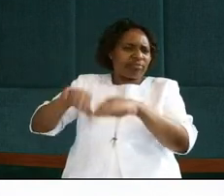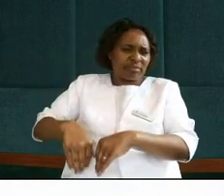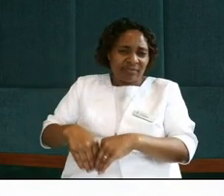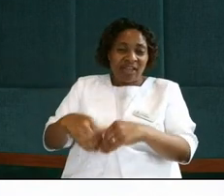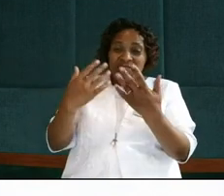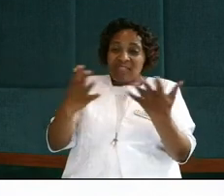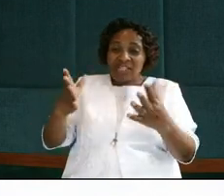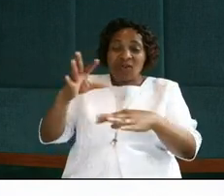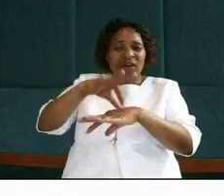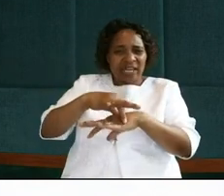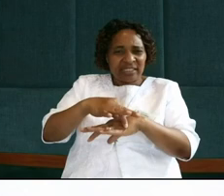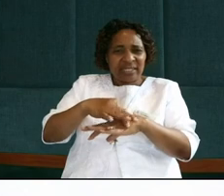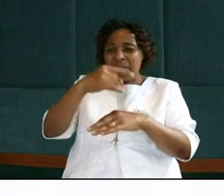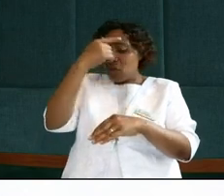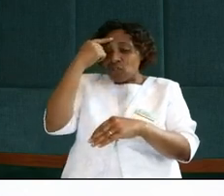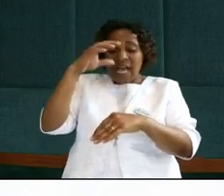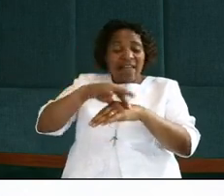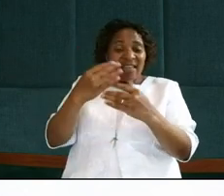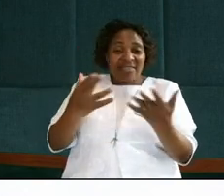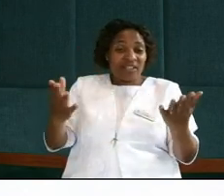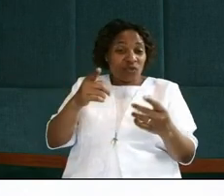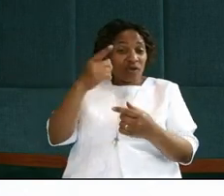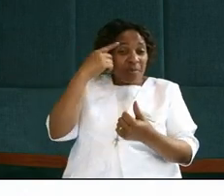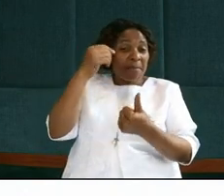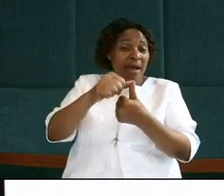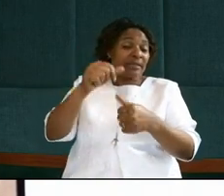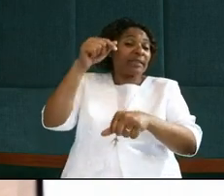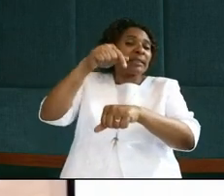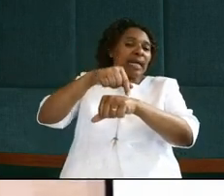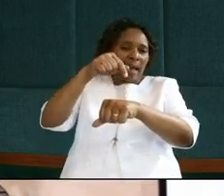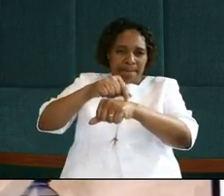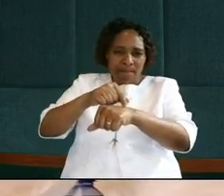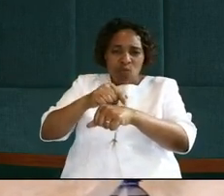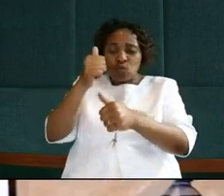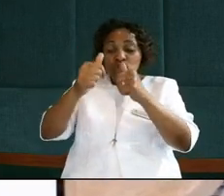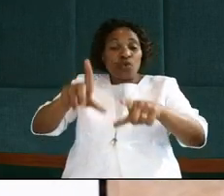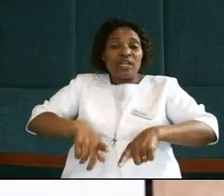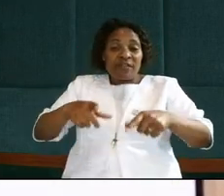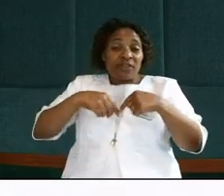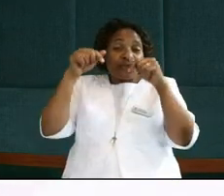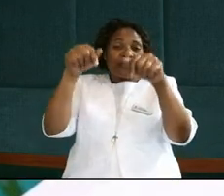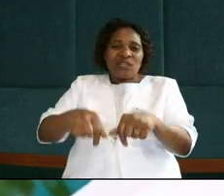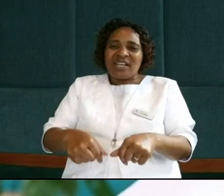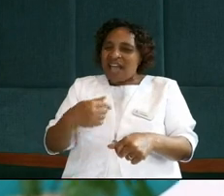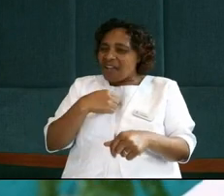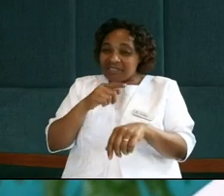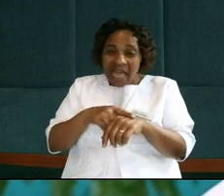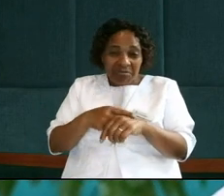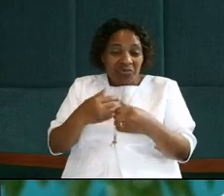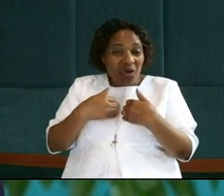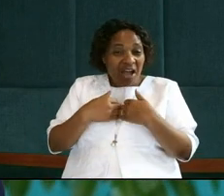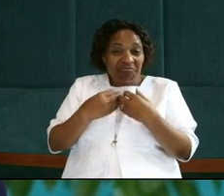not on earthly things, if you realize the time and the hour we are living in today, you will have no time for the